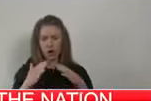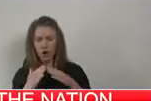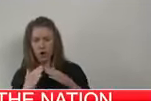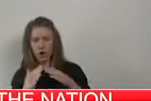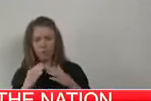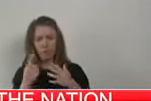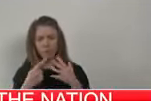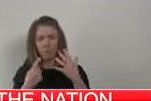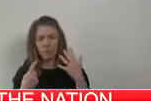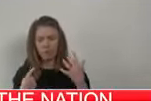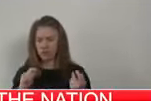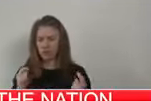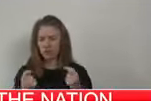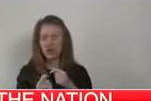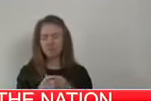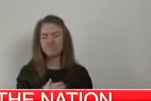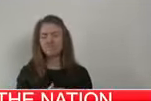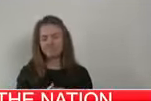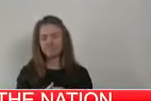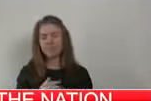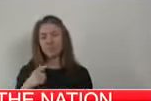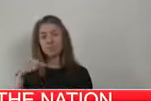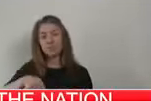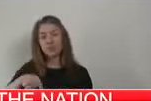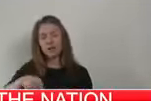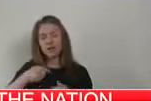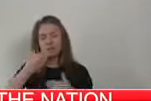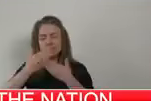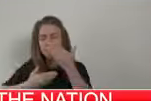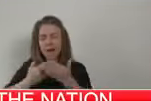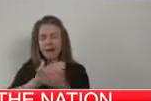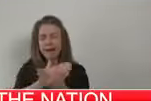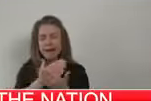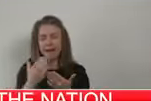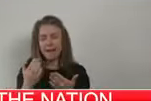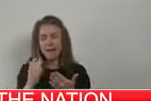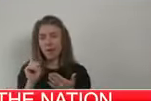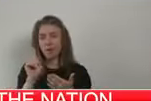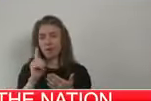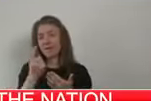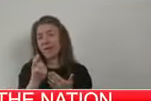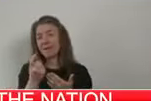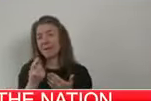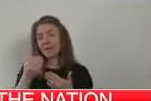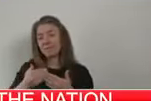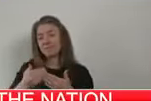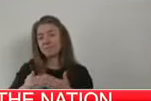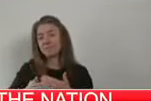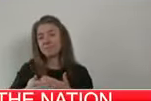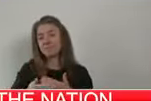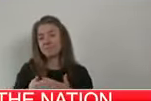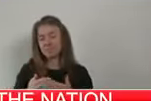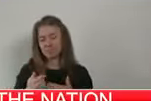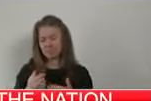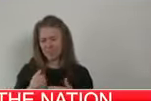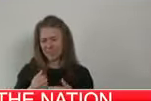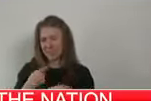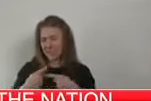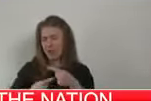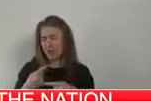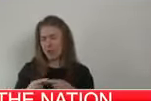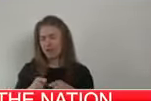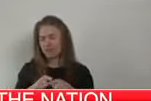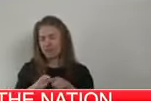I'm going to set out for you as clearly as possible what you can expect as we continue to fight the virus